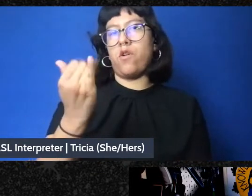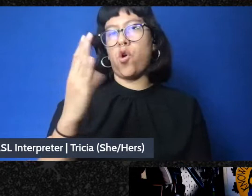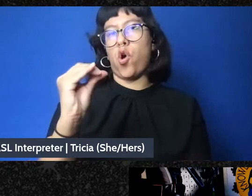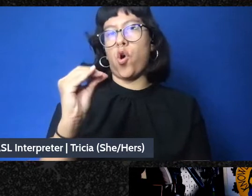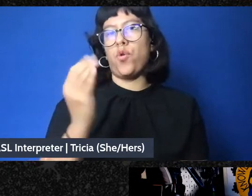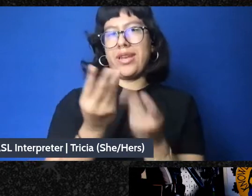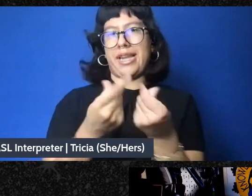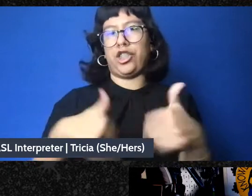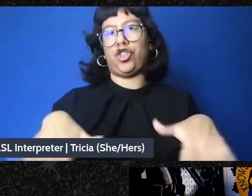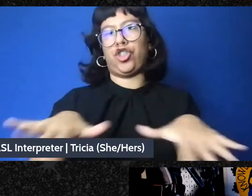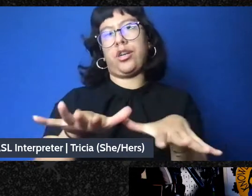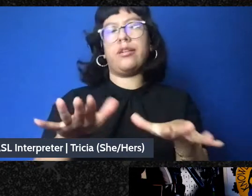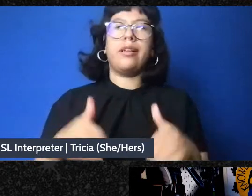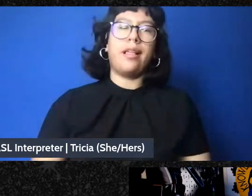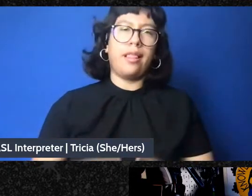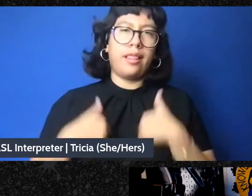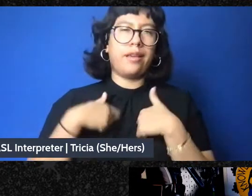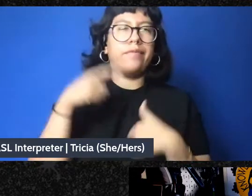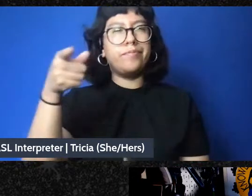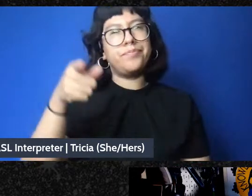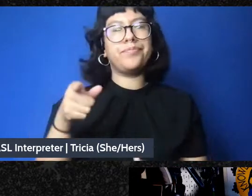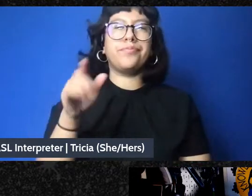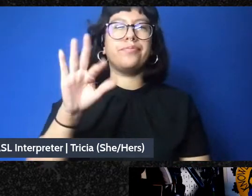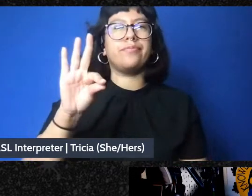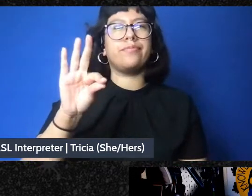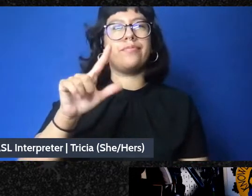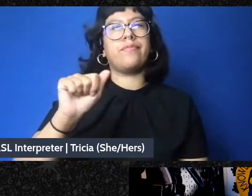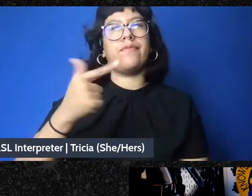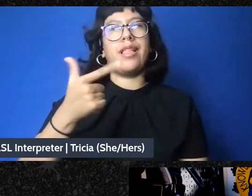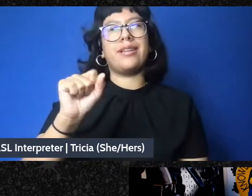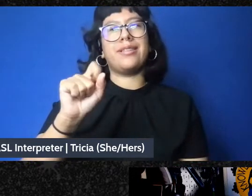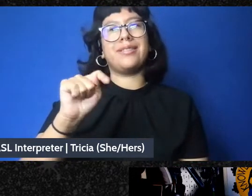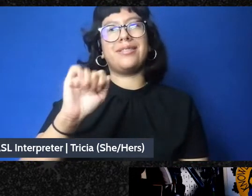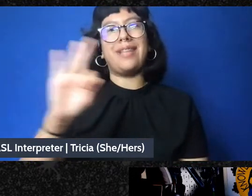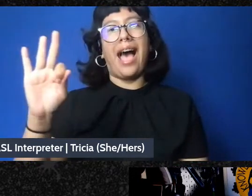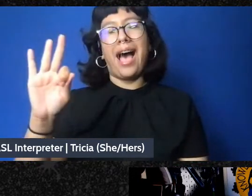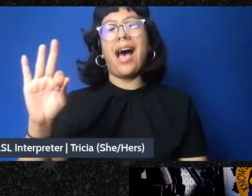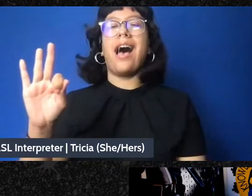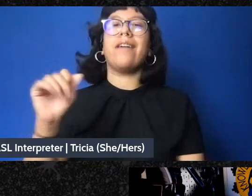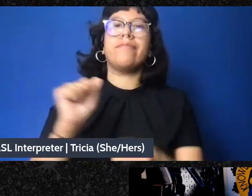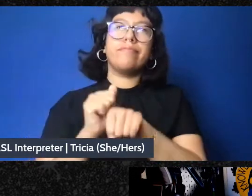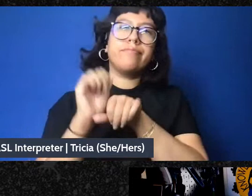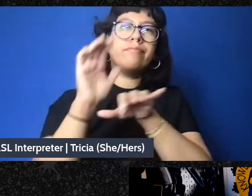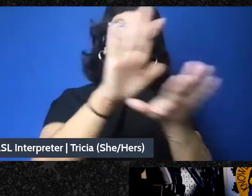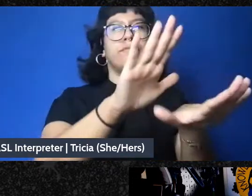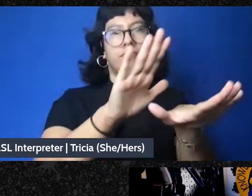so-called Flagstaff at the base of our holy mountain, San Francisco peaks.